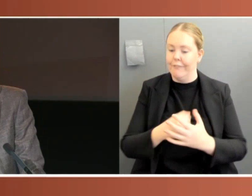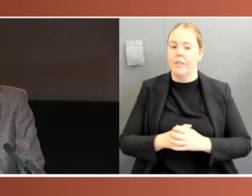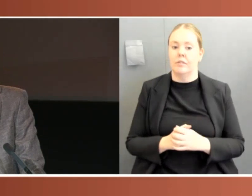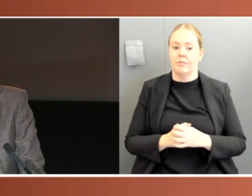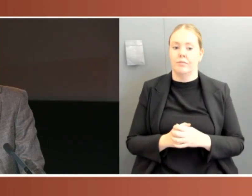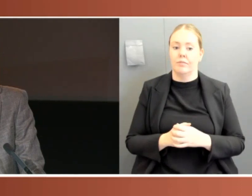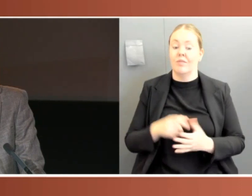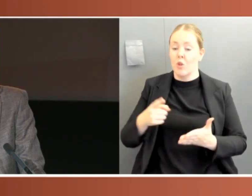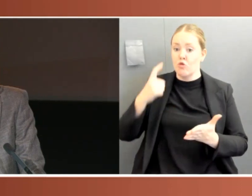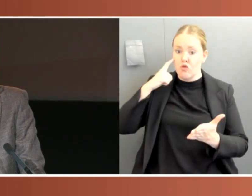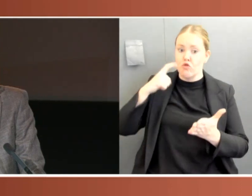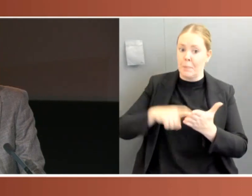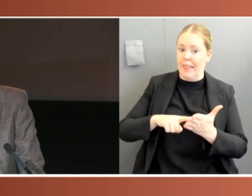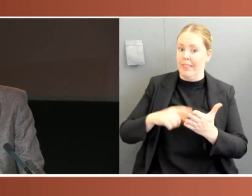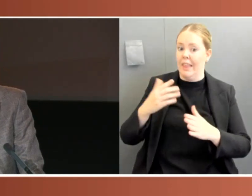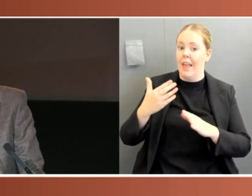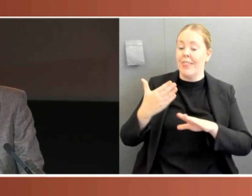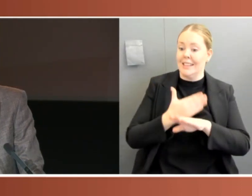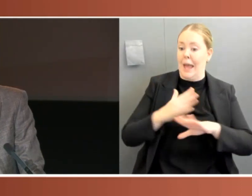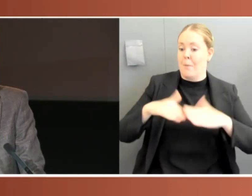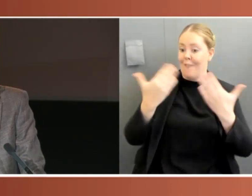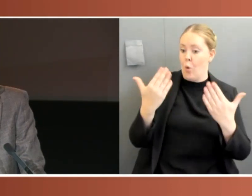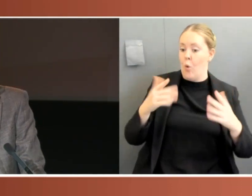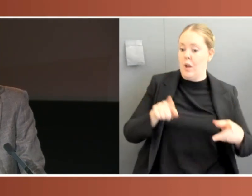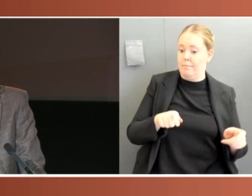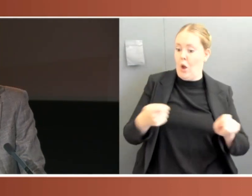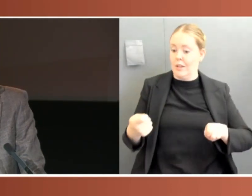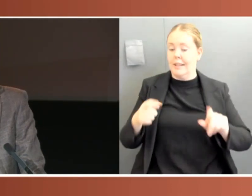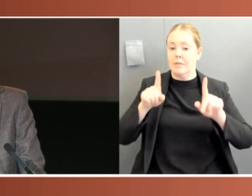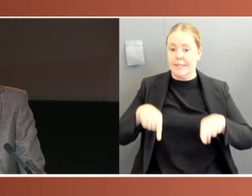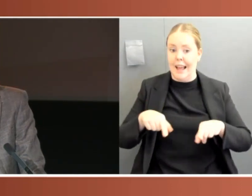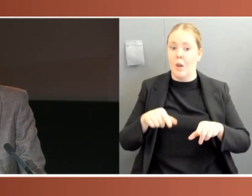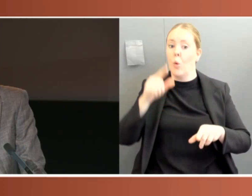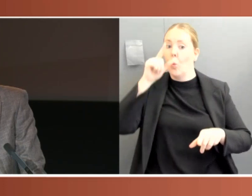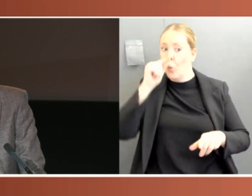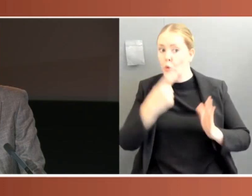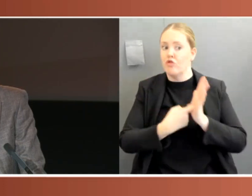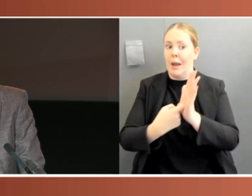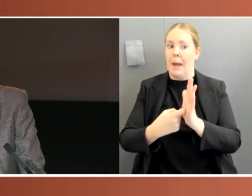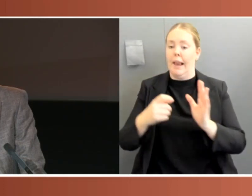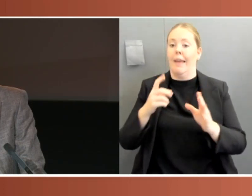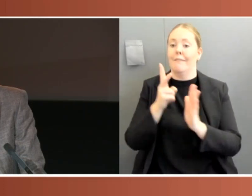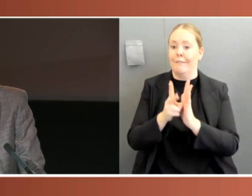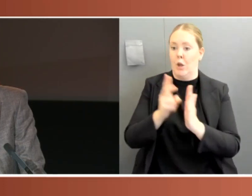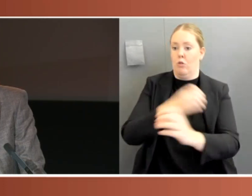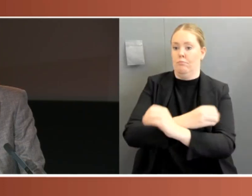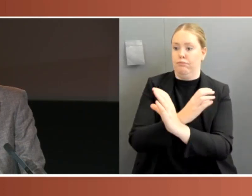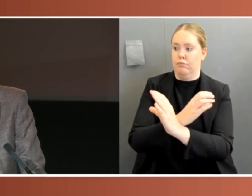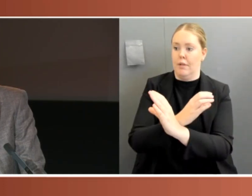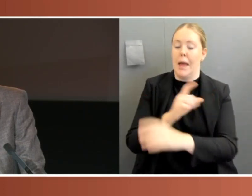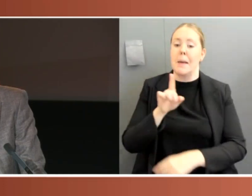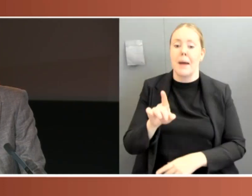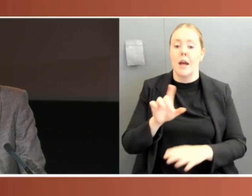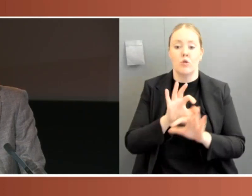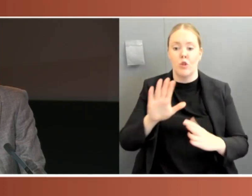the House adopted a resolution authorising the parliament to meet via videoconferencing. However, it was not until 20 August, over 150 days